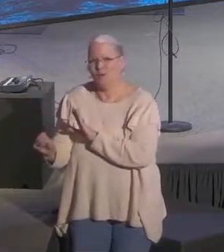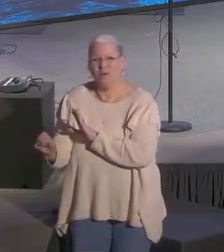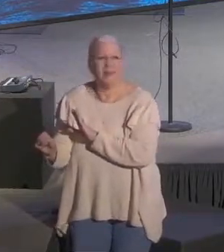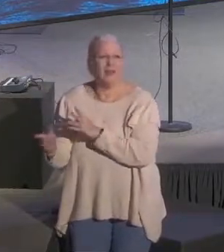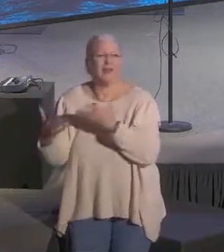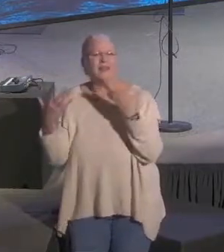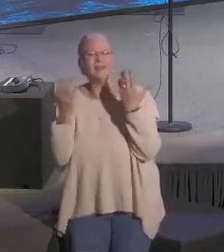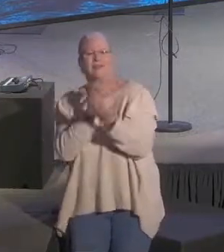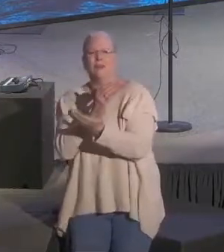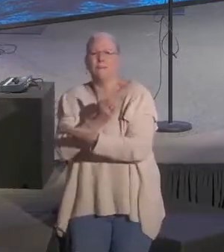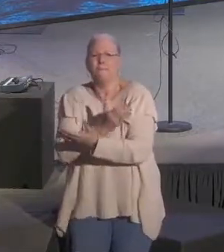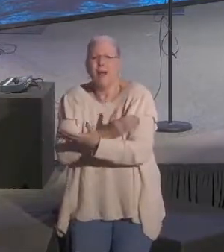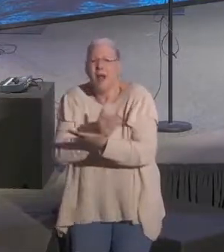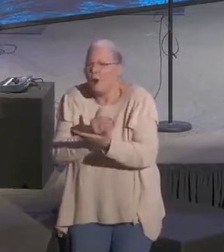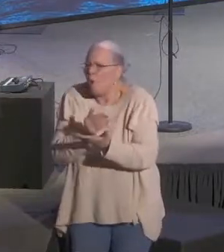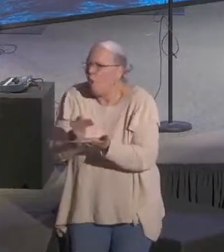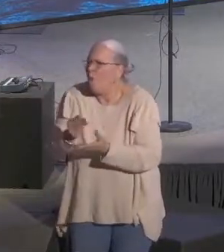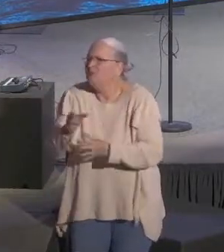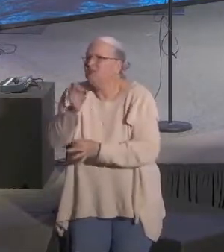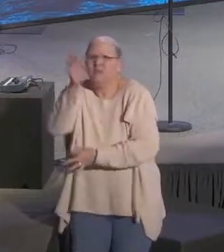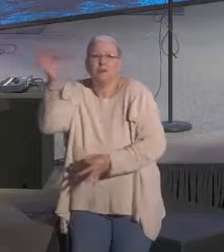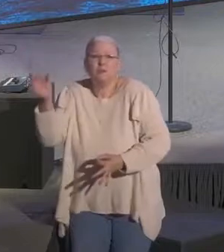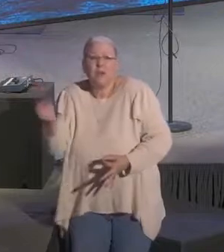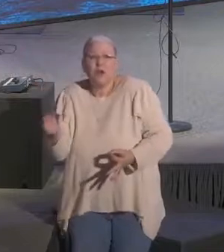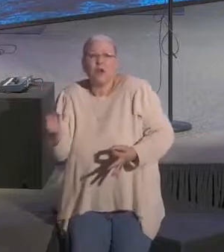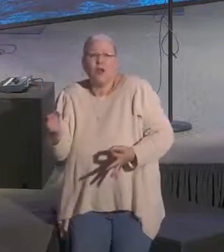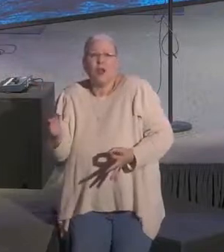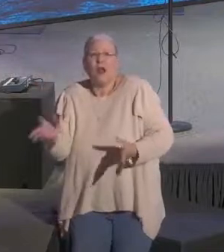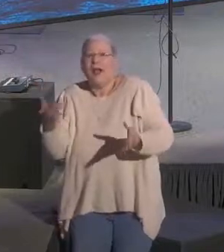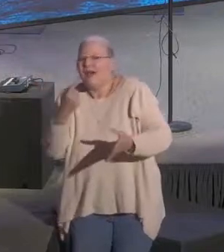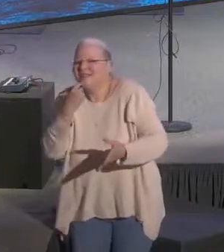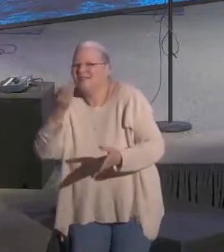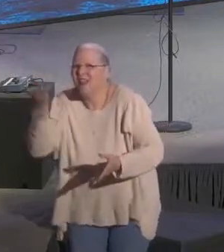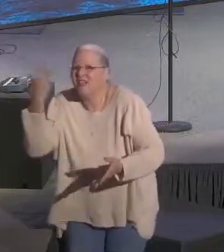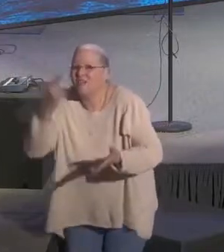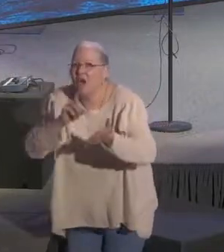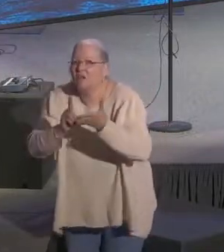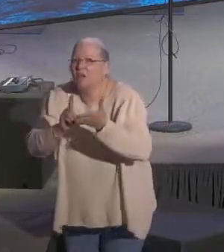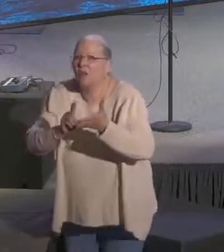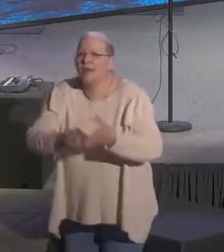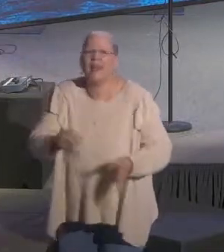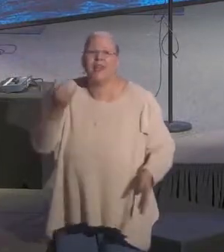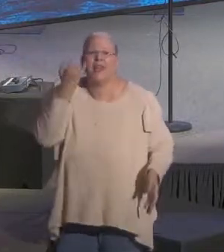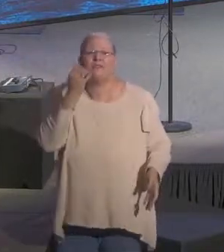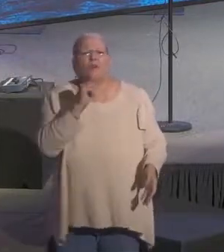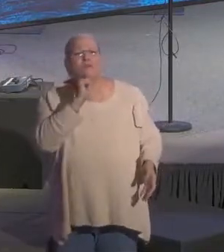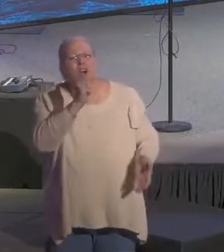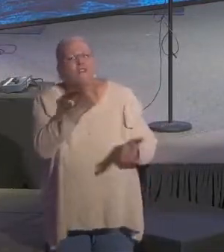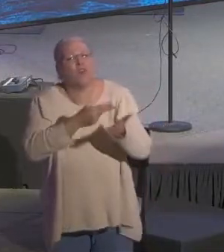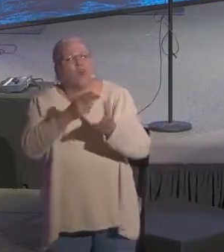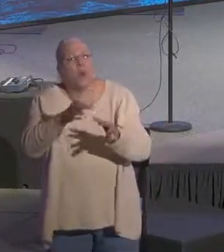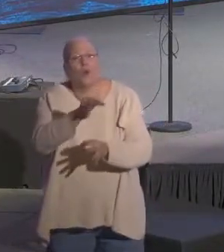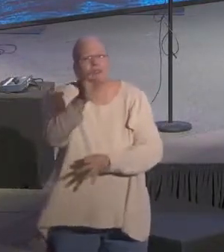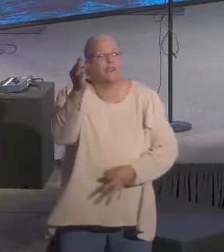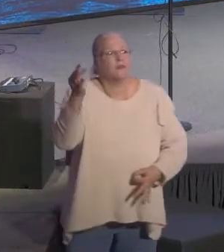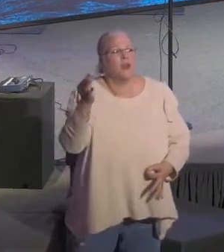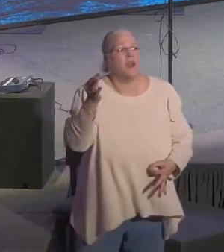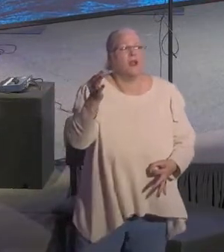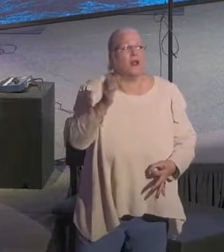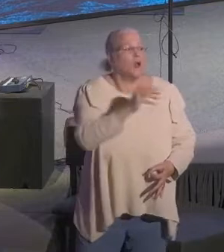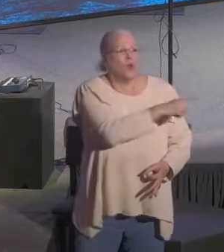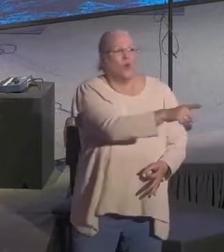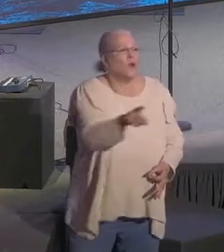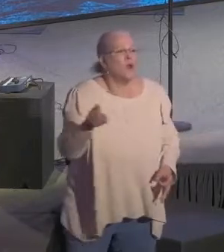power of the Holy Spirit in our lives. I said this last week. If it were not for the Holy Spirit, none of us would know Jesus.